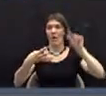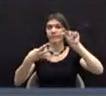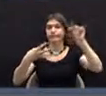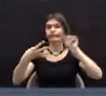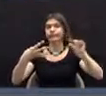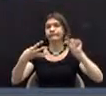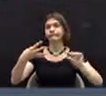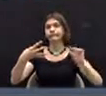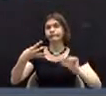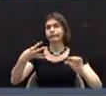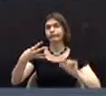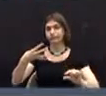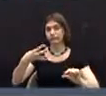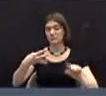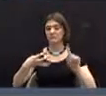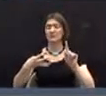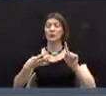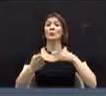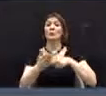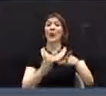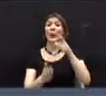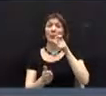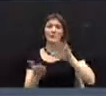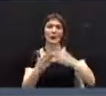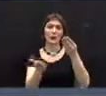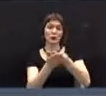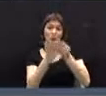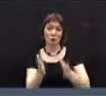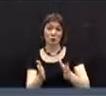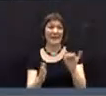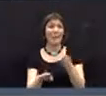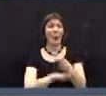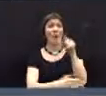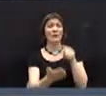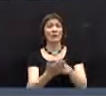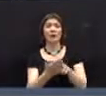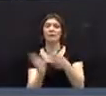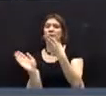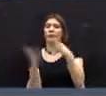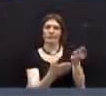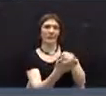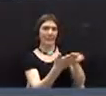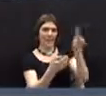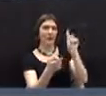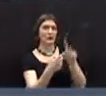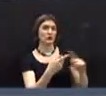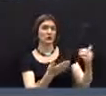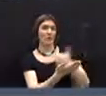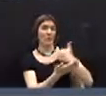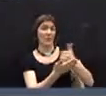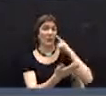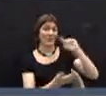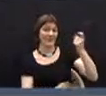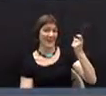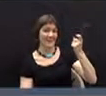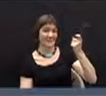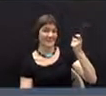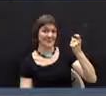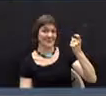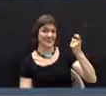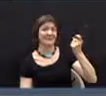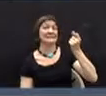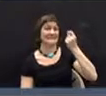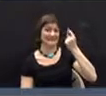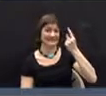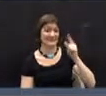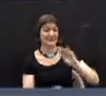equal installments payable to the town treasurer until overdue, then to the collector of taxes, and